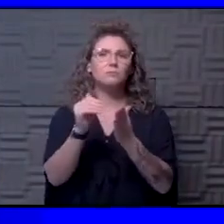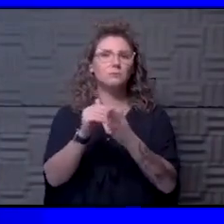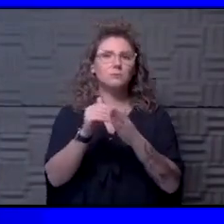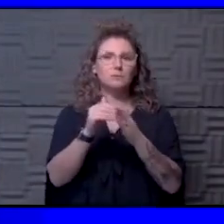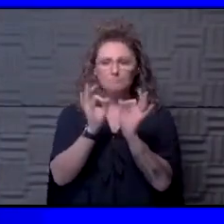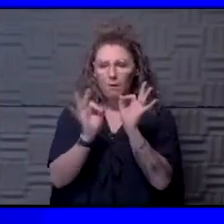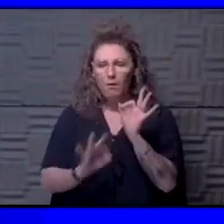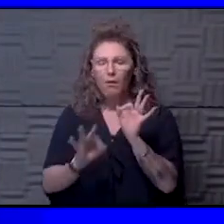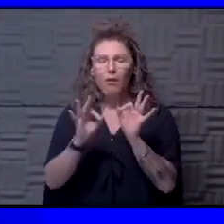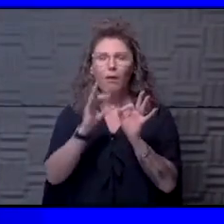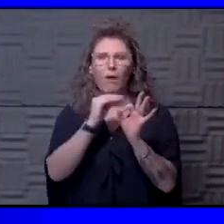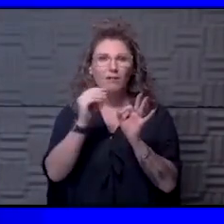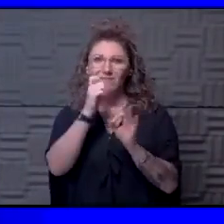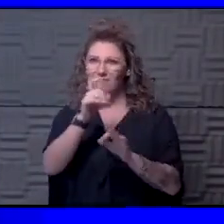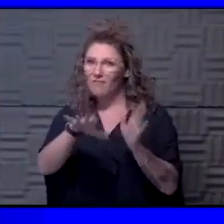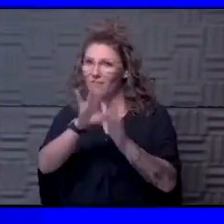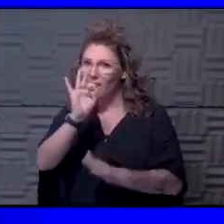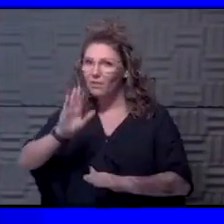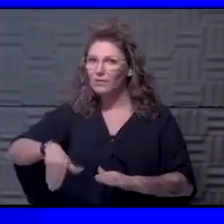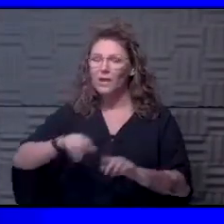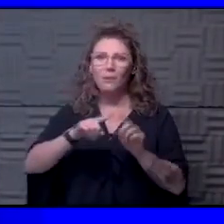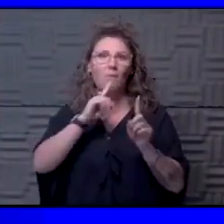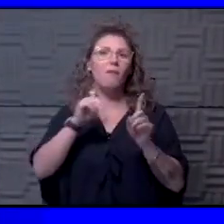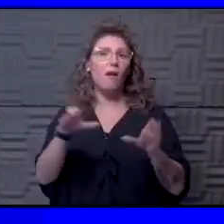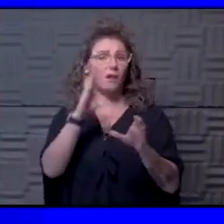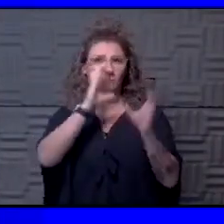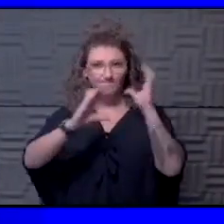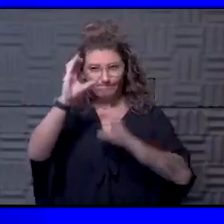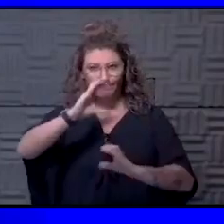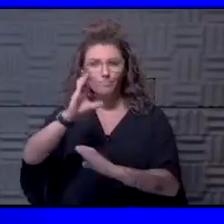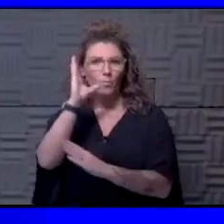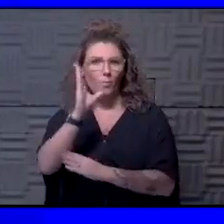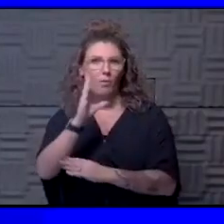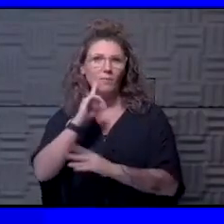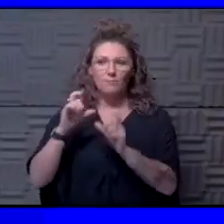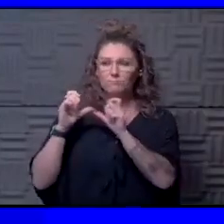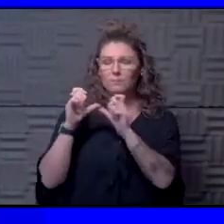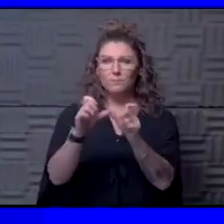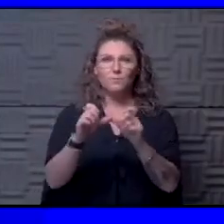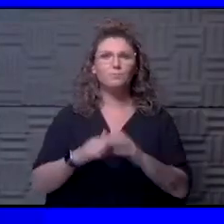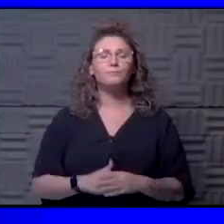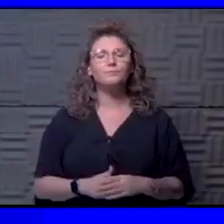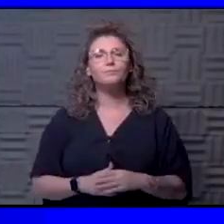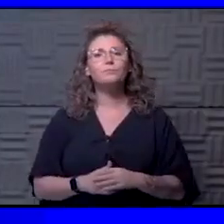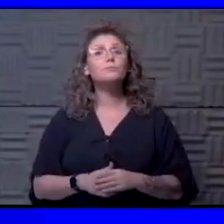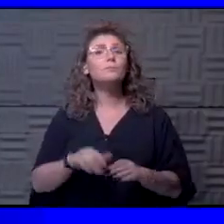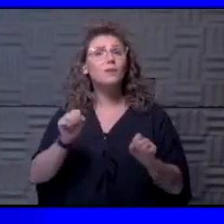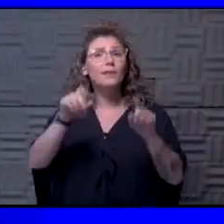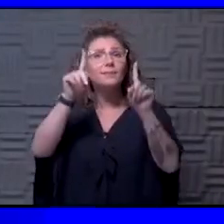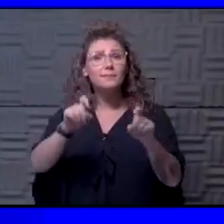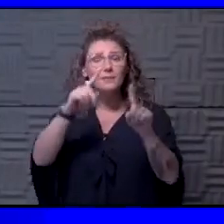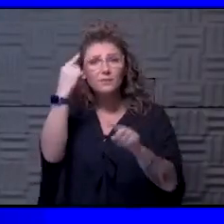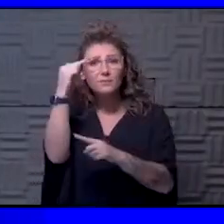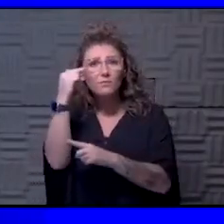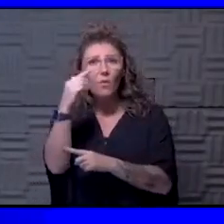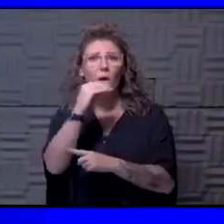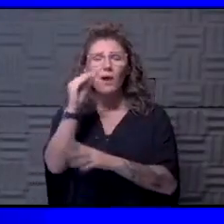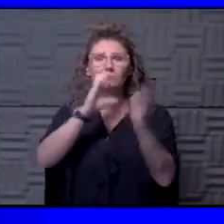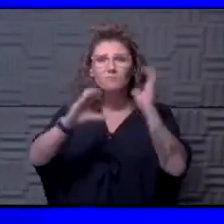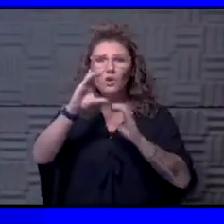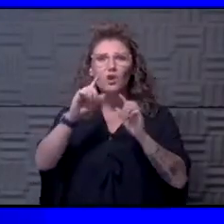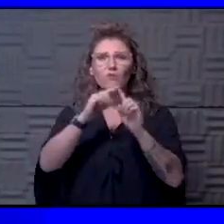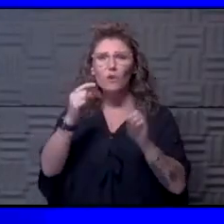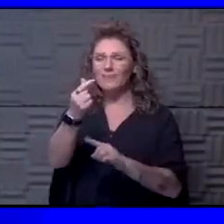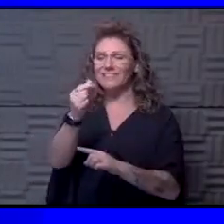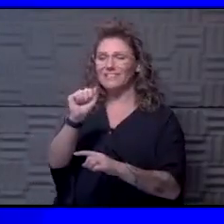are actively looking for that. So it will be continued to look for. So you can test for it or you can look for it by the genome